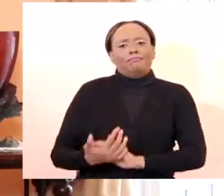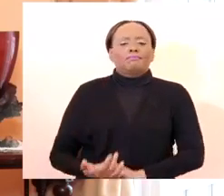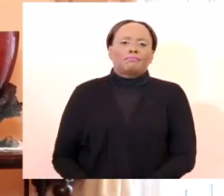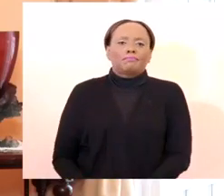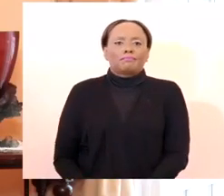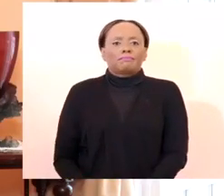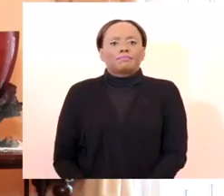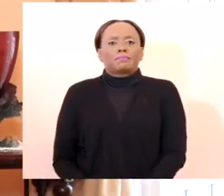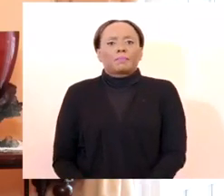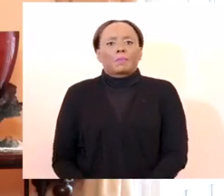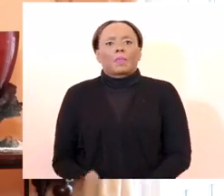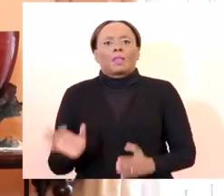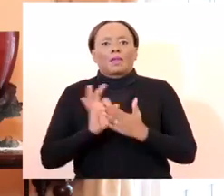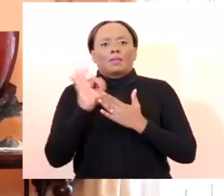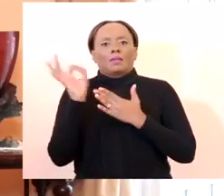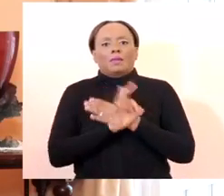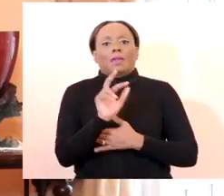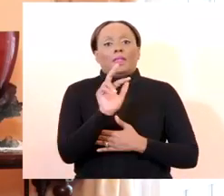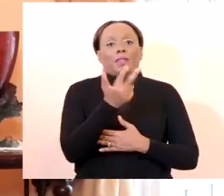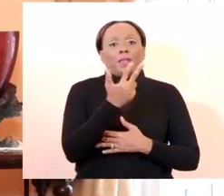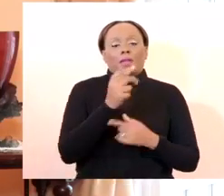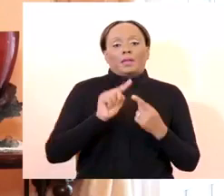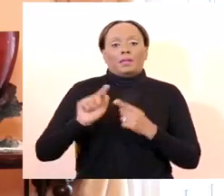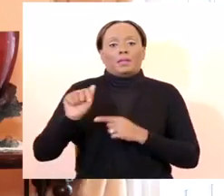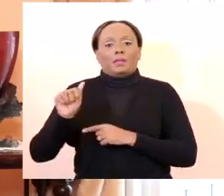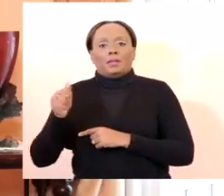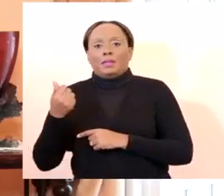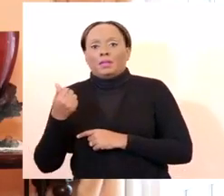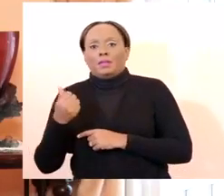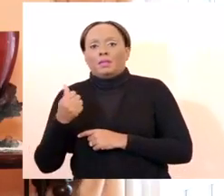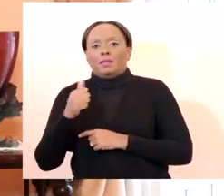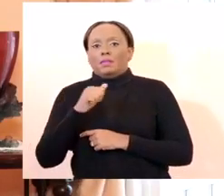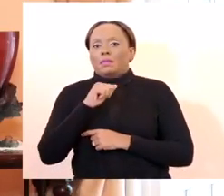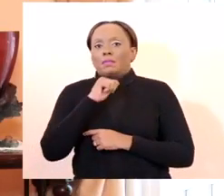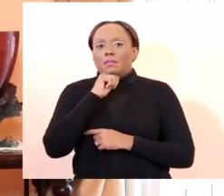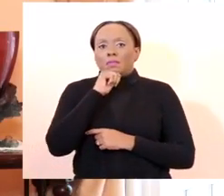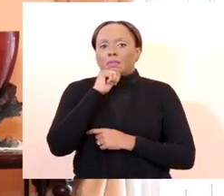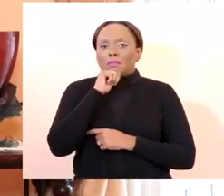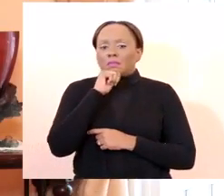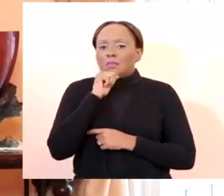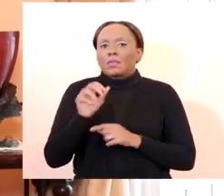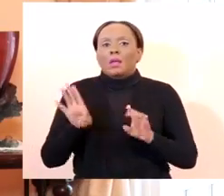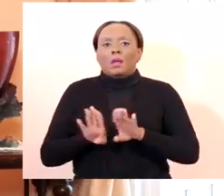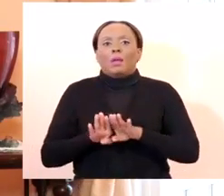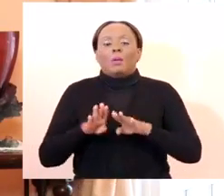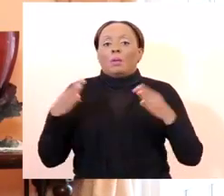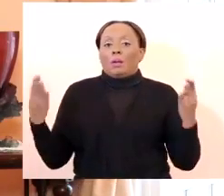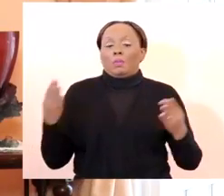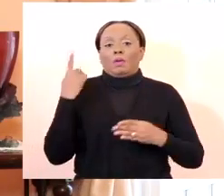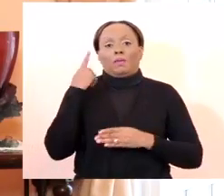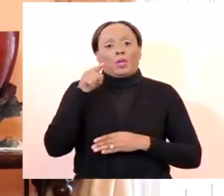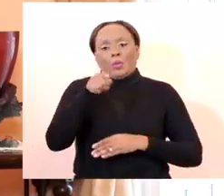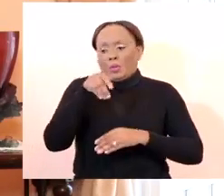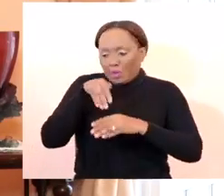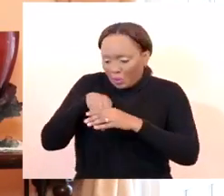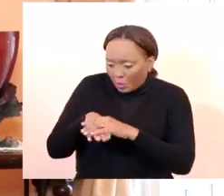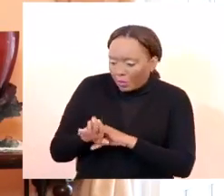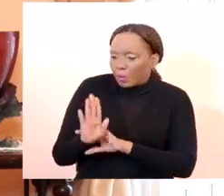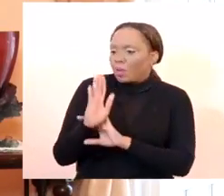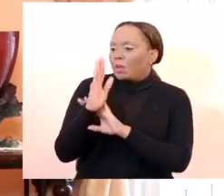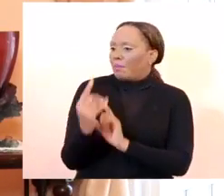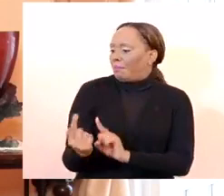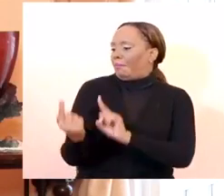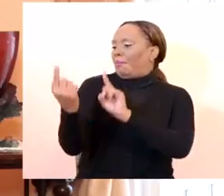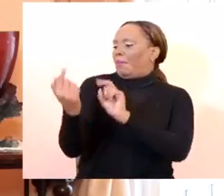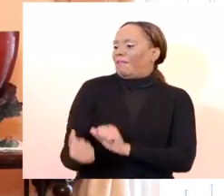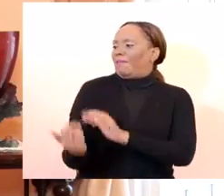3rd to the 10th, banks and credit unions in Barbados will not be allowed to do things which require face-to